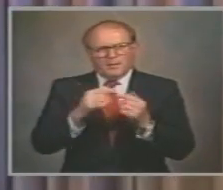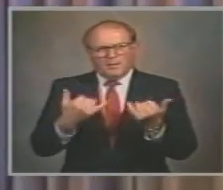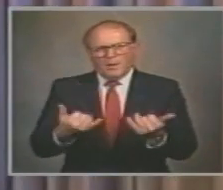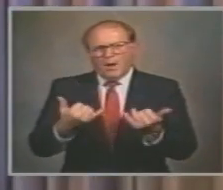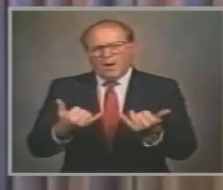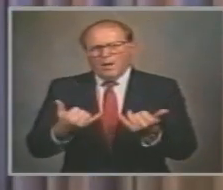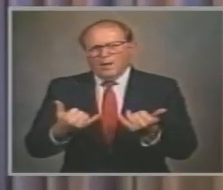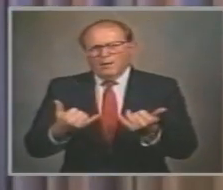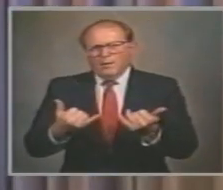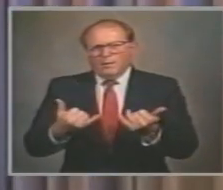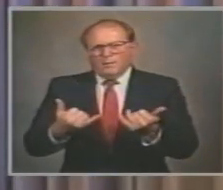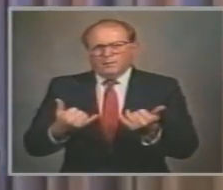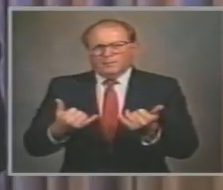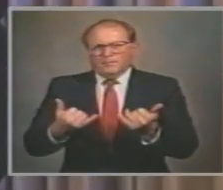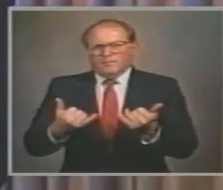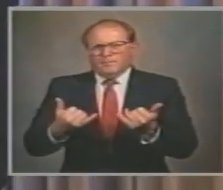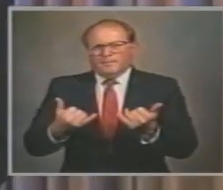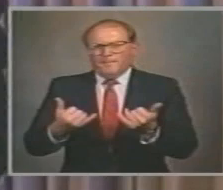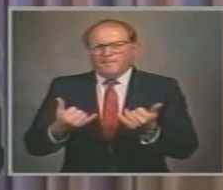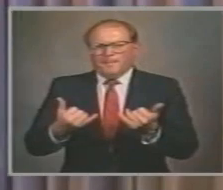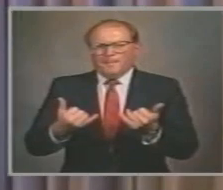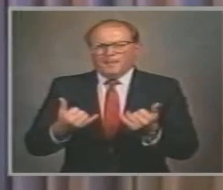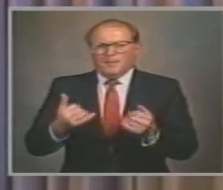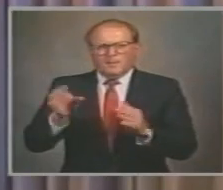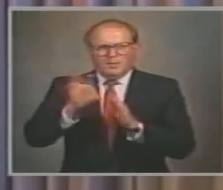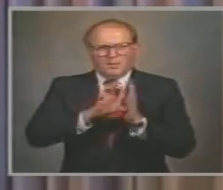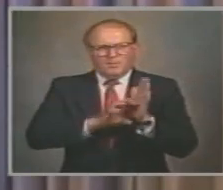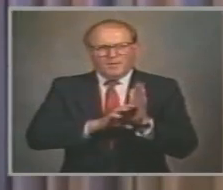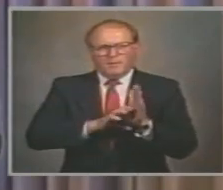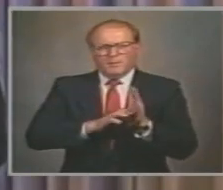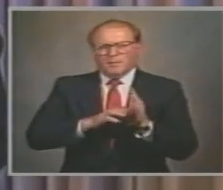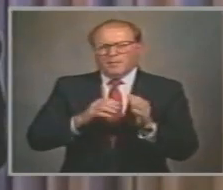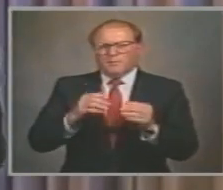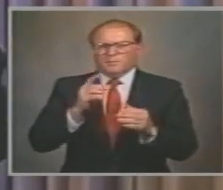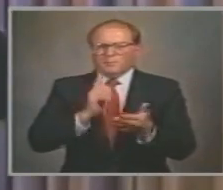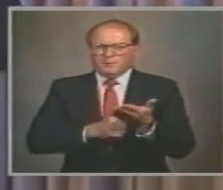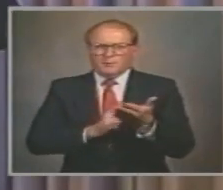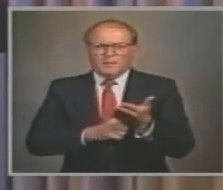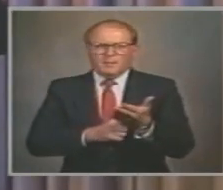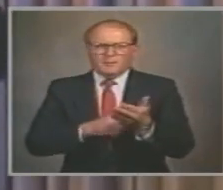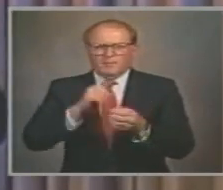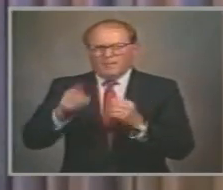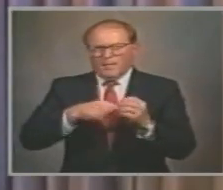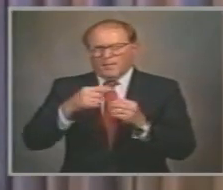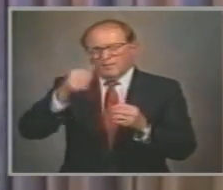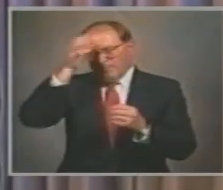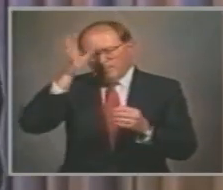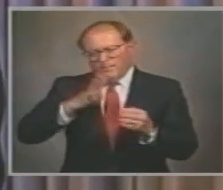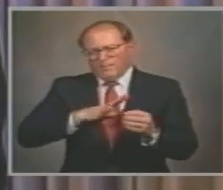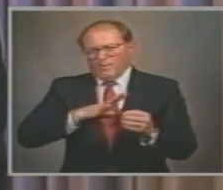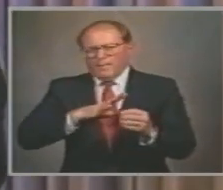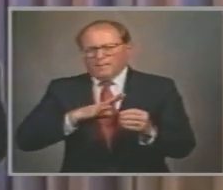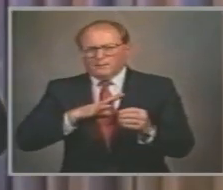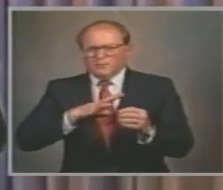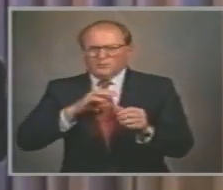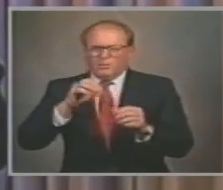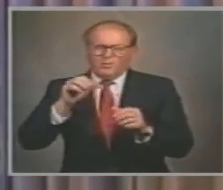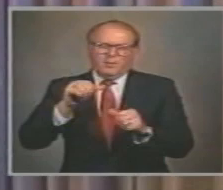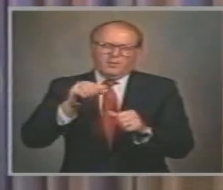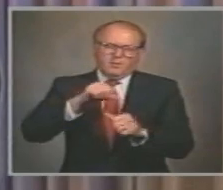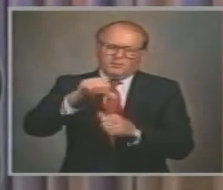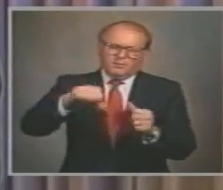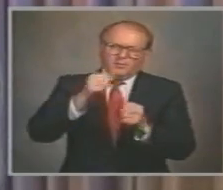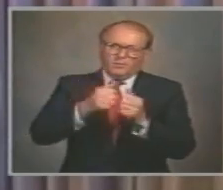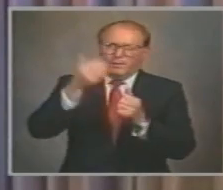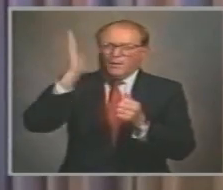Up to this commandment The commandments Have addressed Man's relationship With God But with the fifth